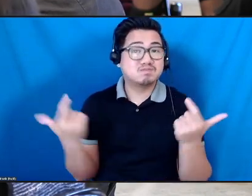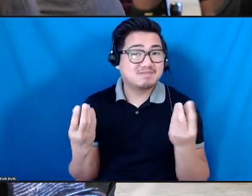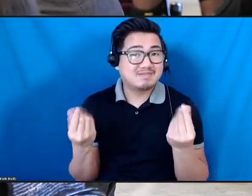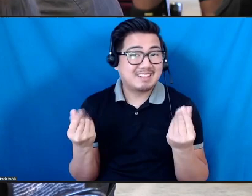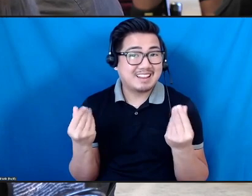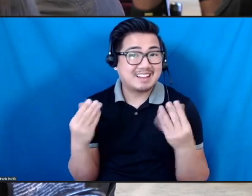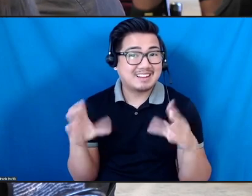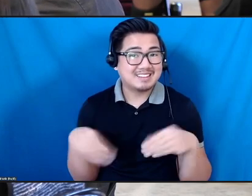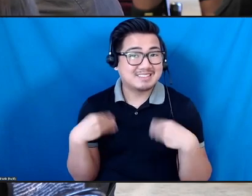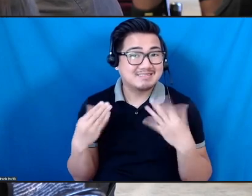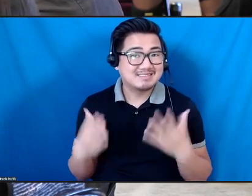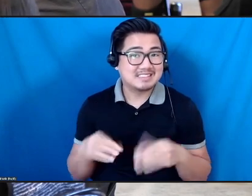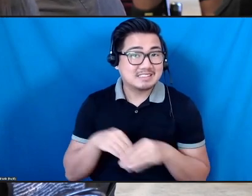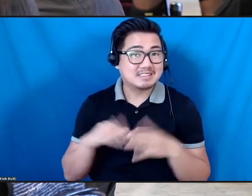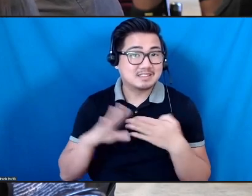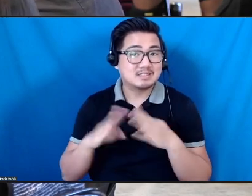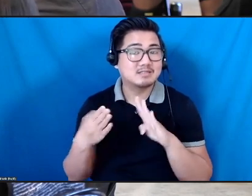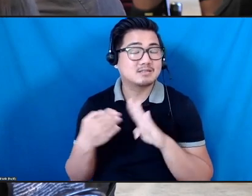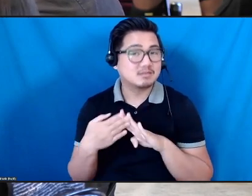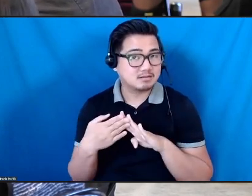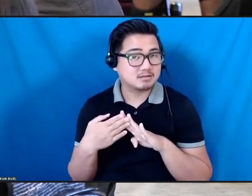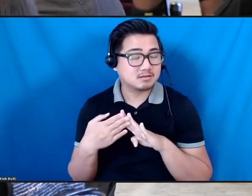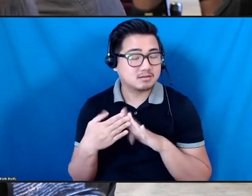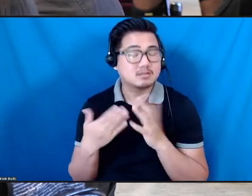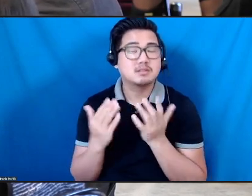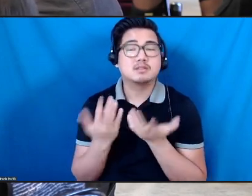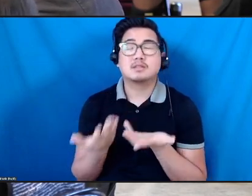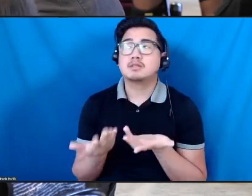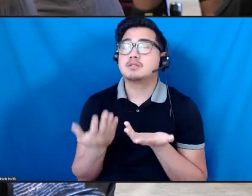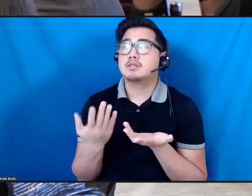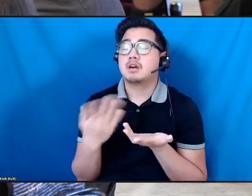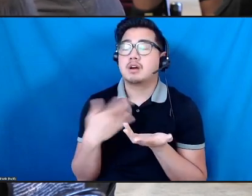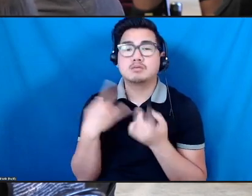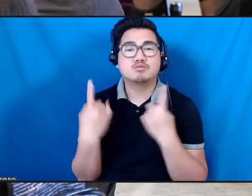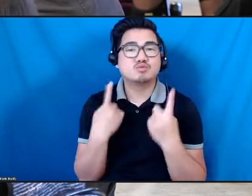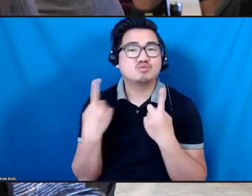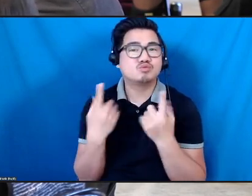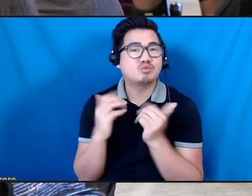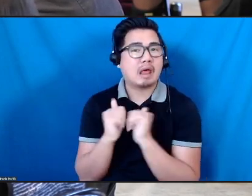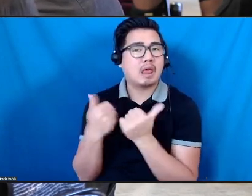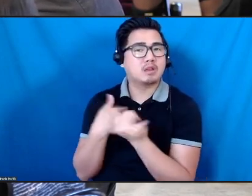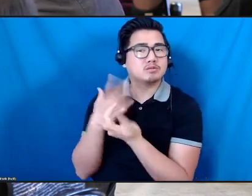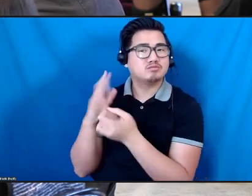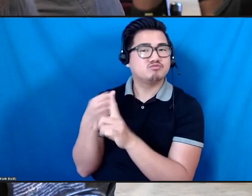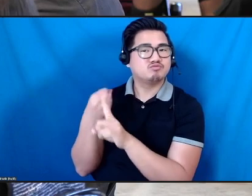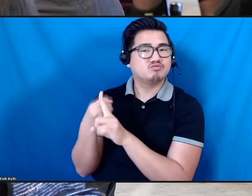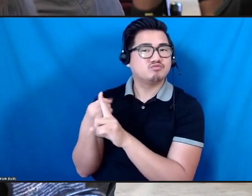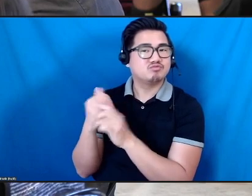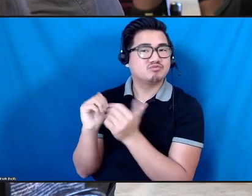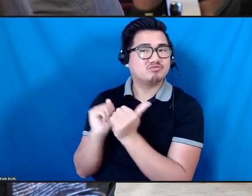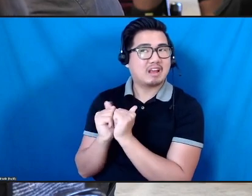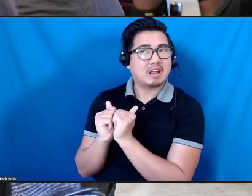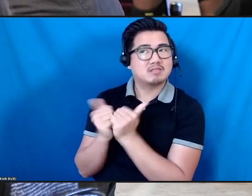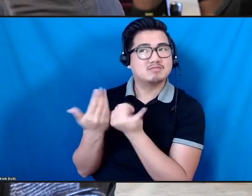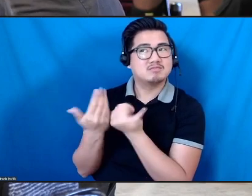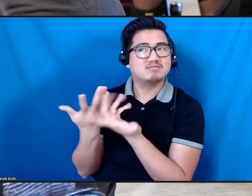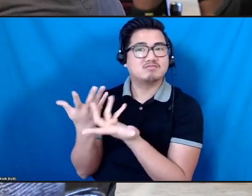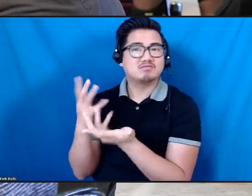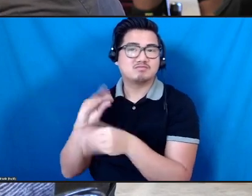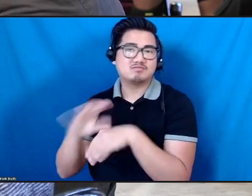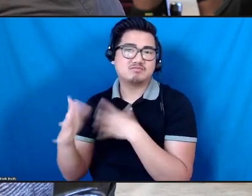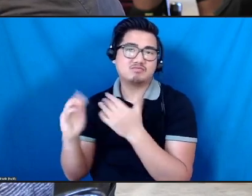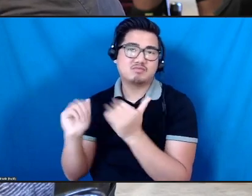So, I'm wondering how, what that means, how that can be affected, how that can be dealt with, leveraged, etc.